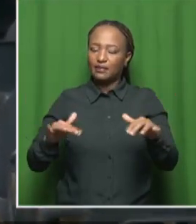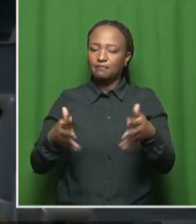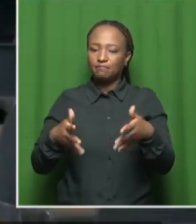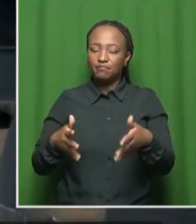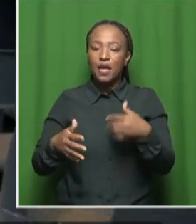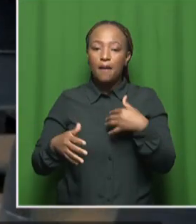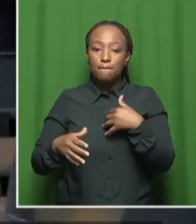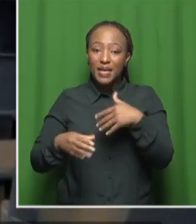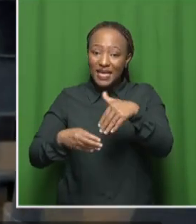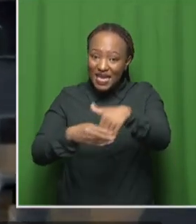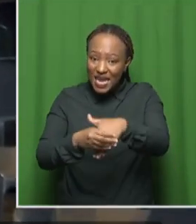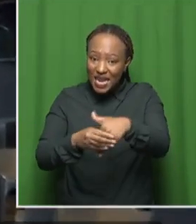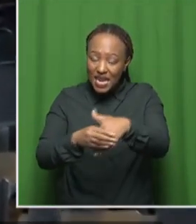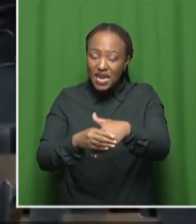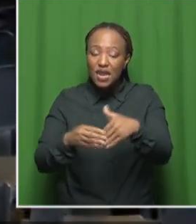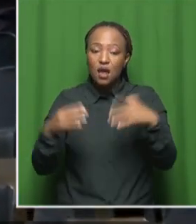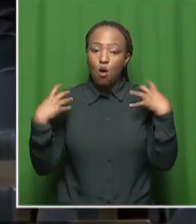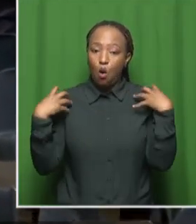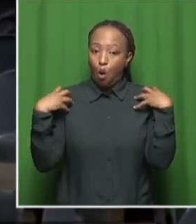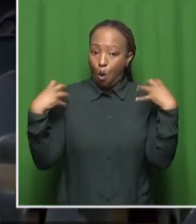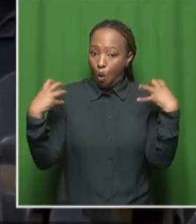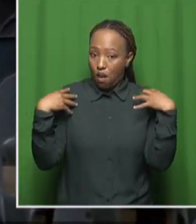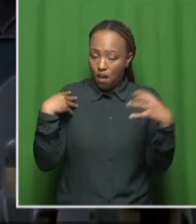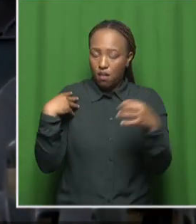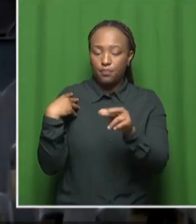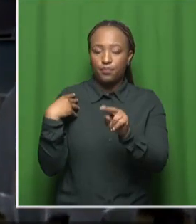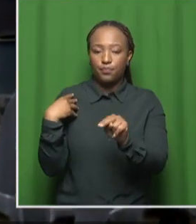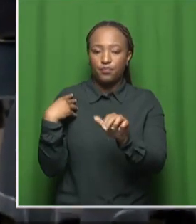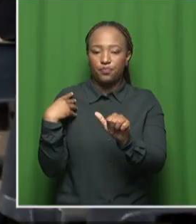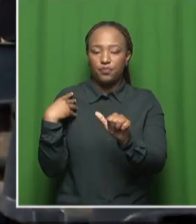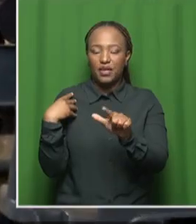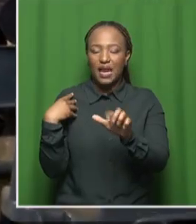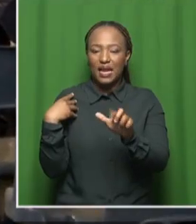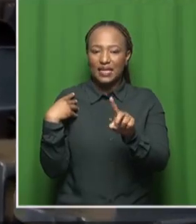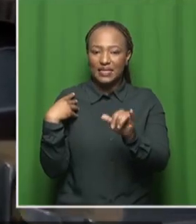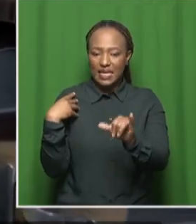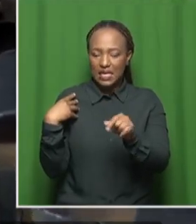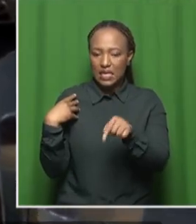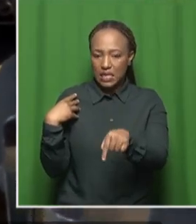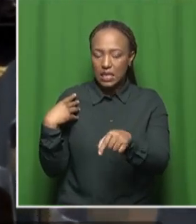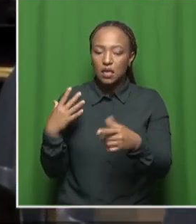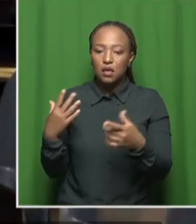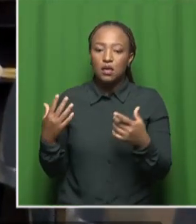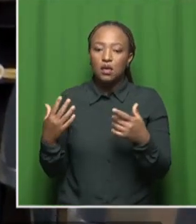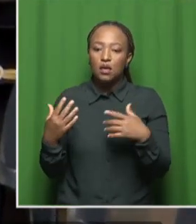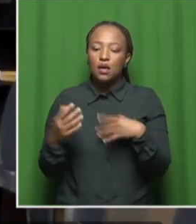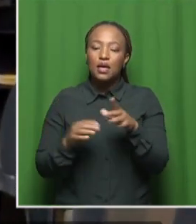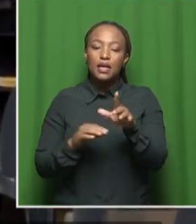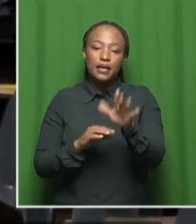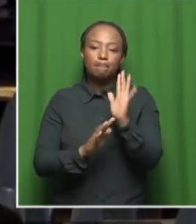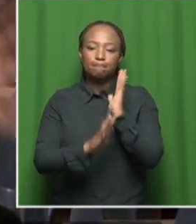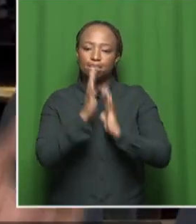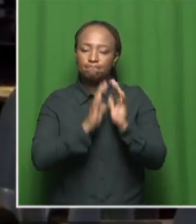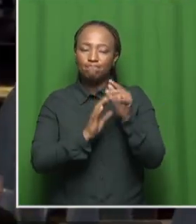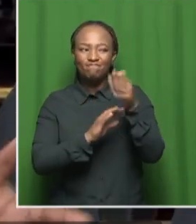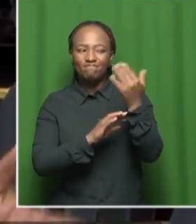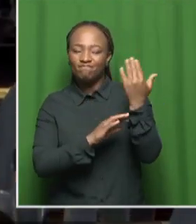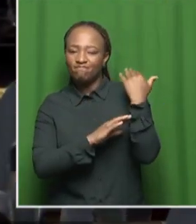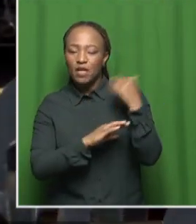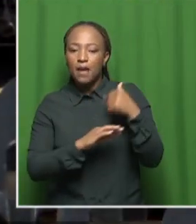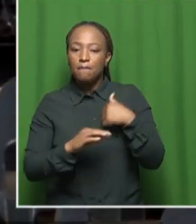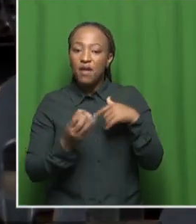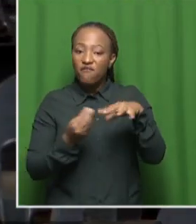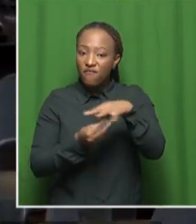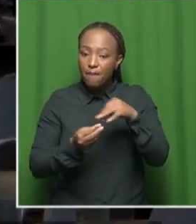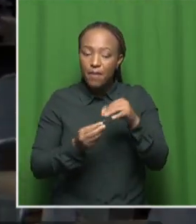inside the Naledi Community Hall. Well, if I can take you back, Lien, to when I was visiting the families